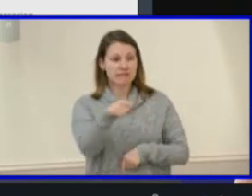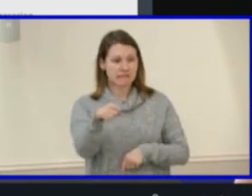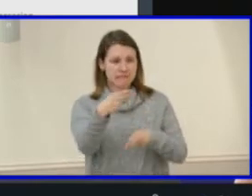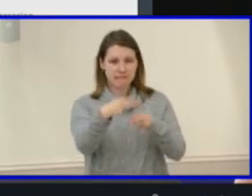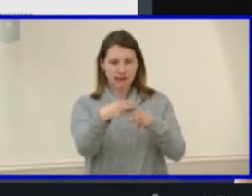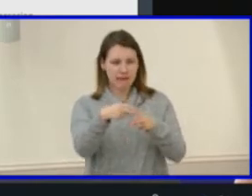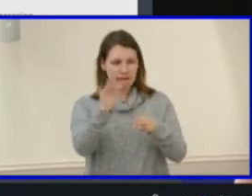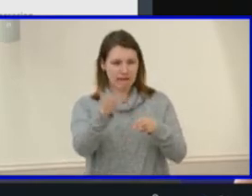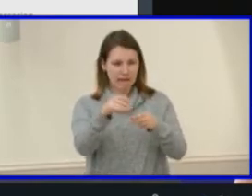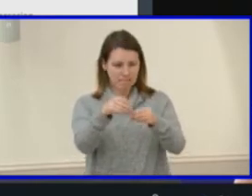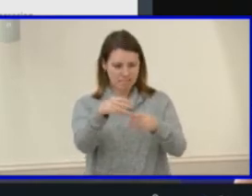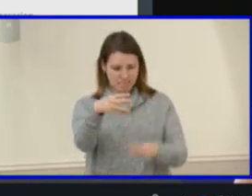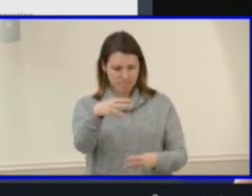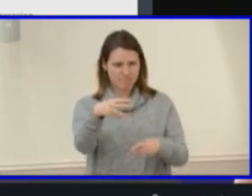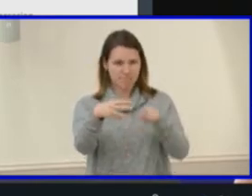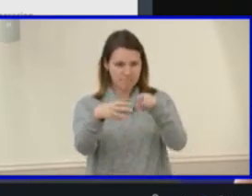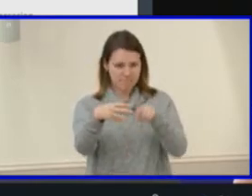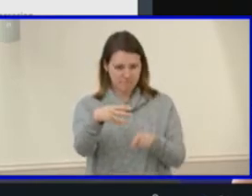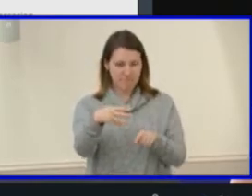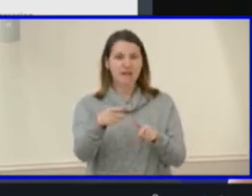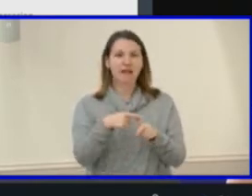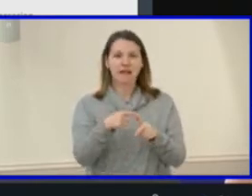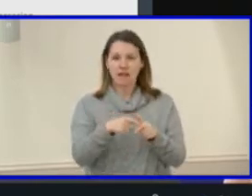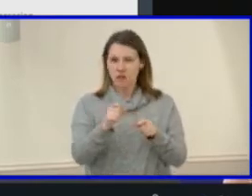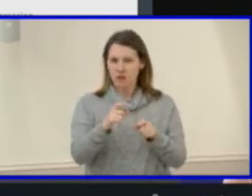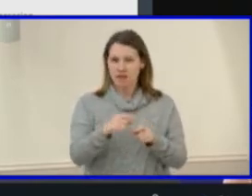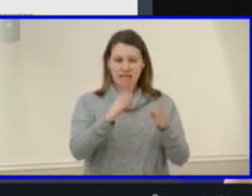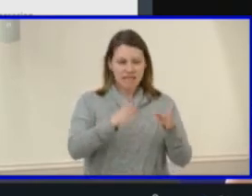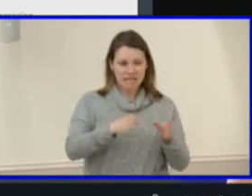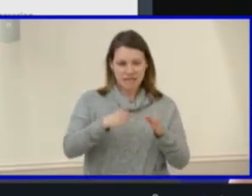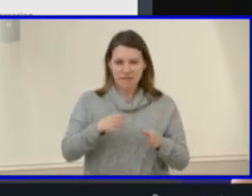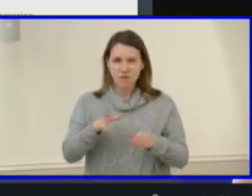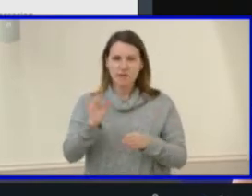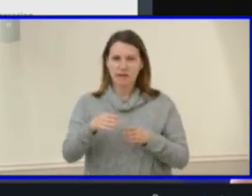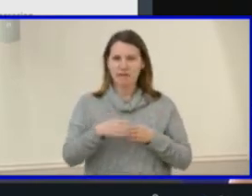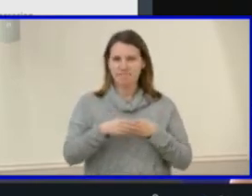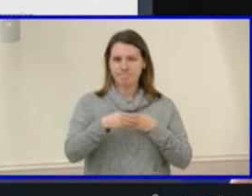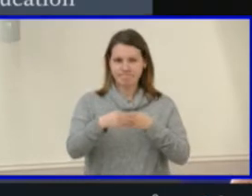and can be saved or printed to individualize the planning guide for every student.